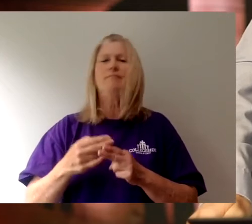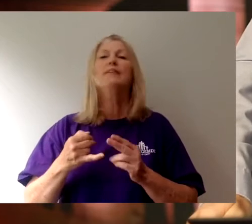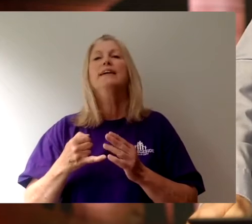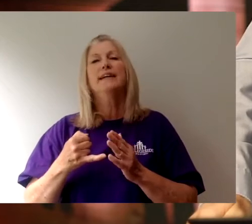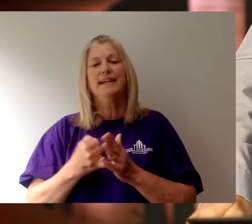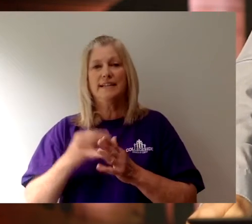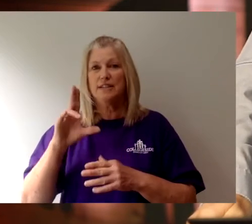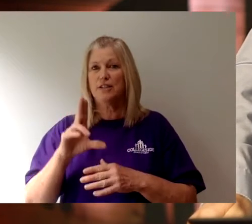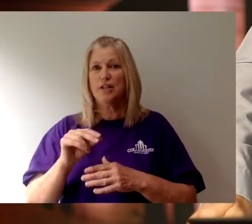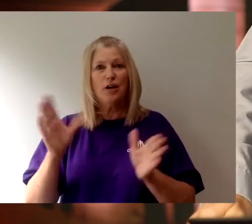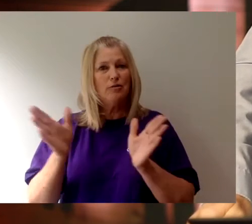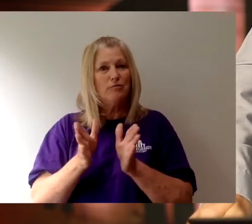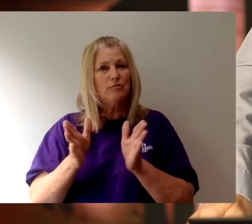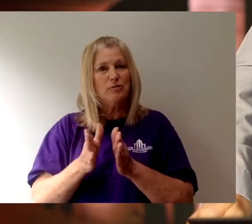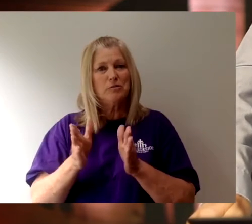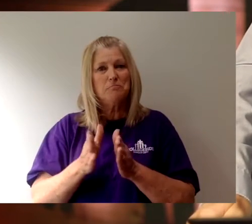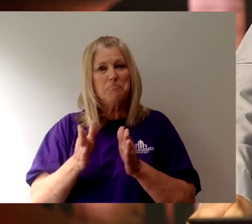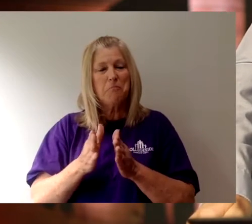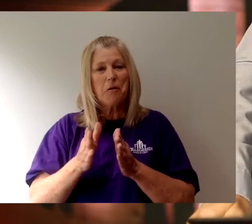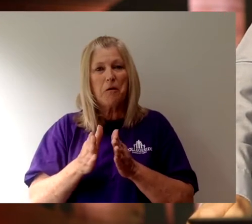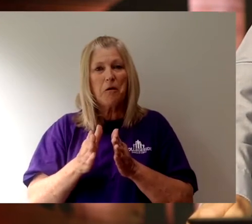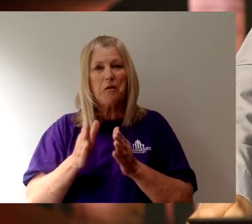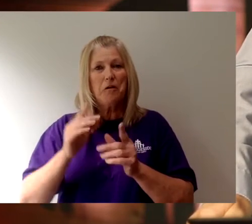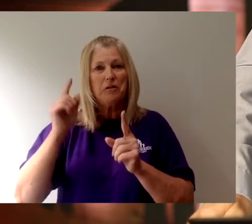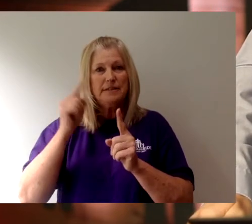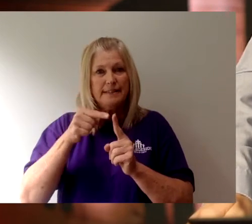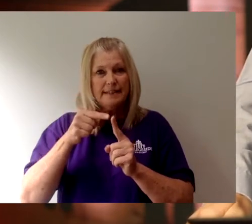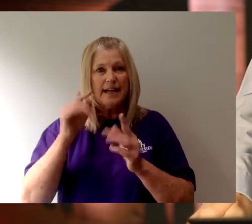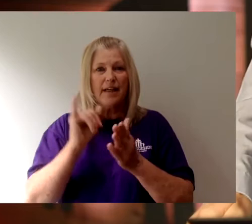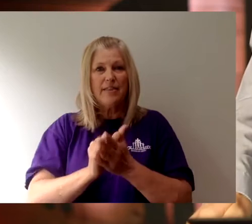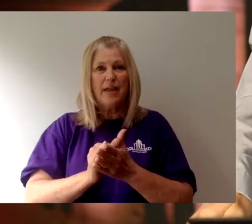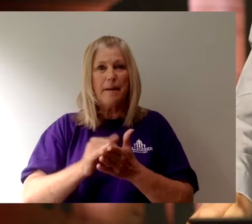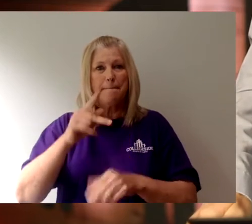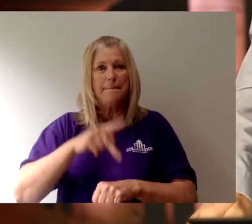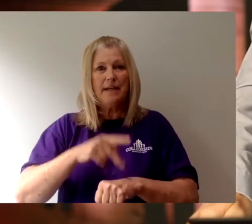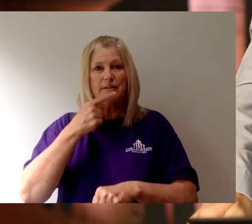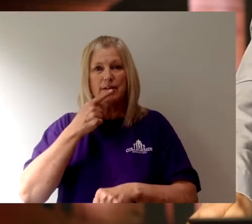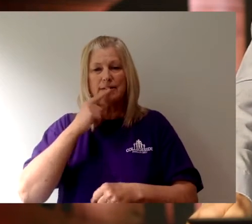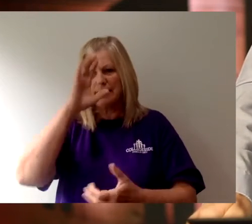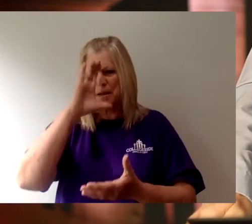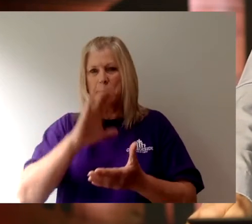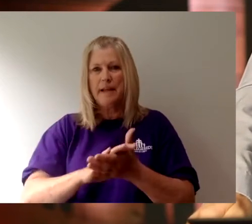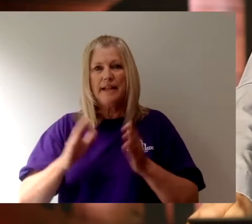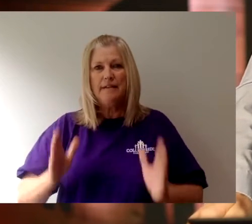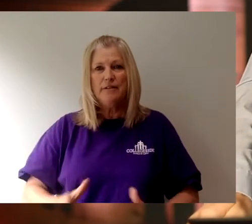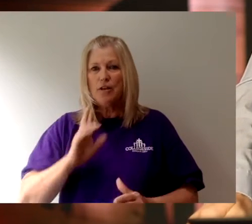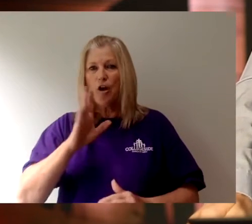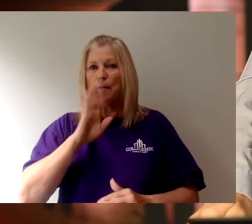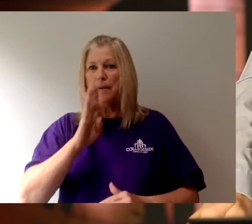It's no small detail that Peter says believers are being built